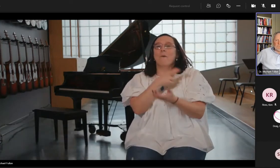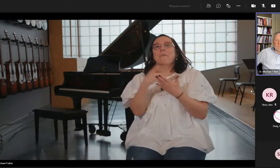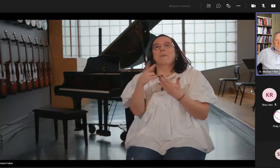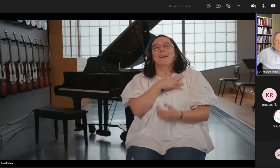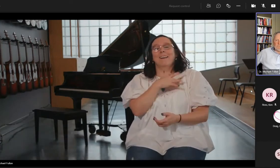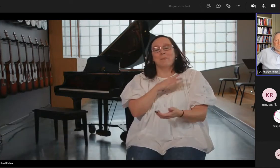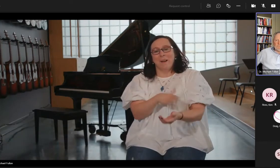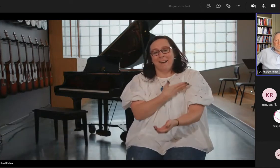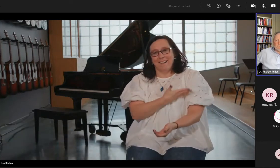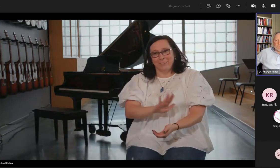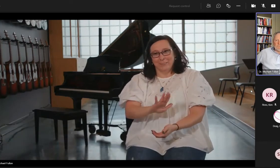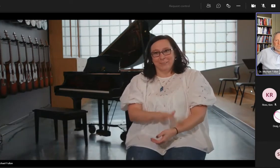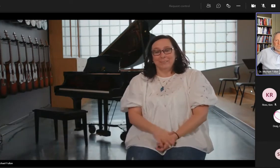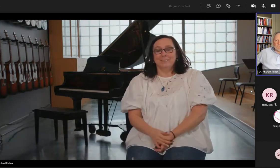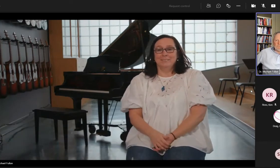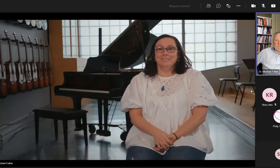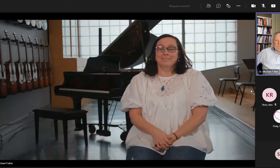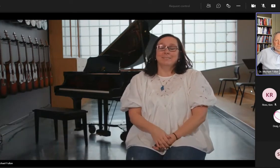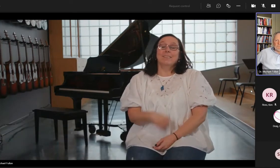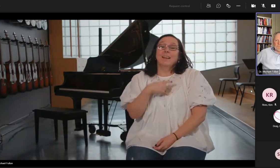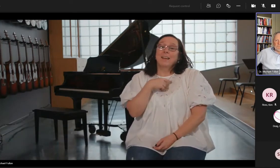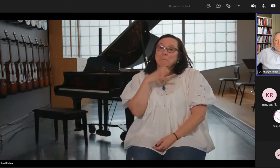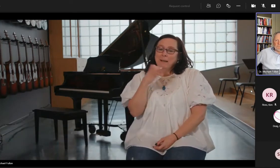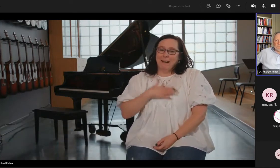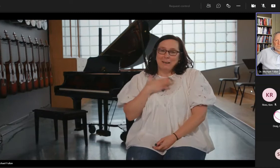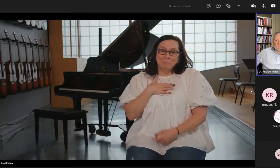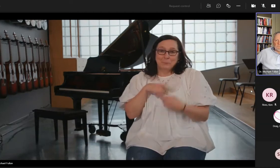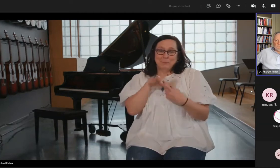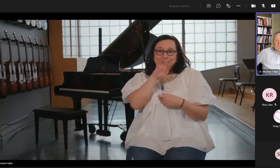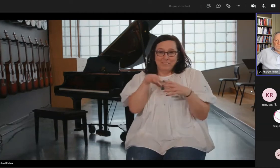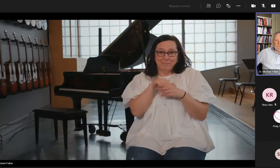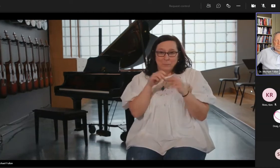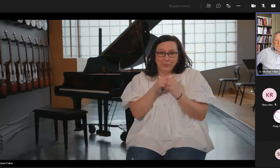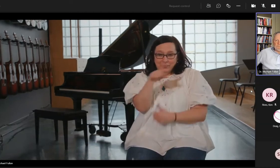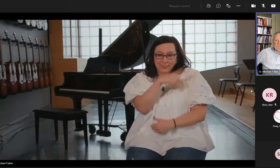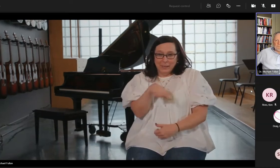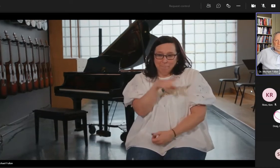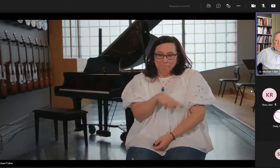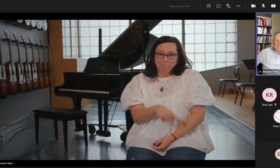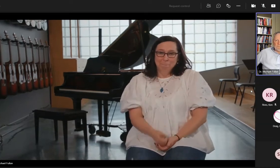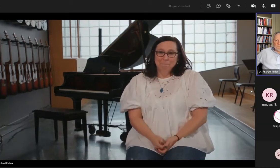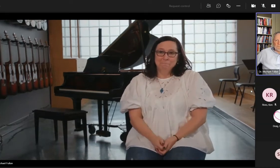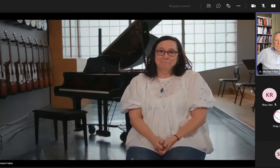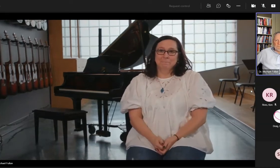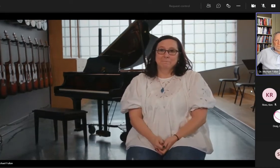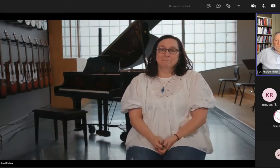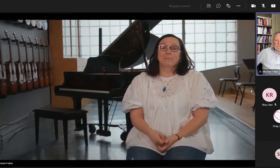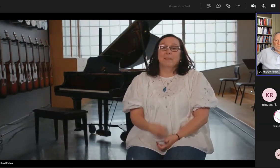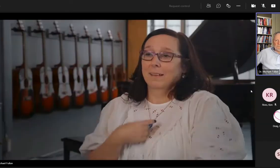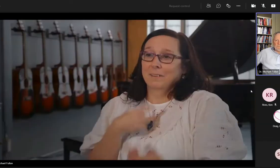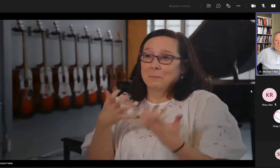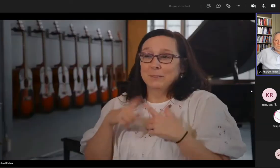to be involved with the holy heart of mary choir i'm so happy to be involved with them